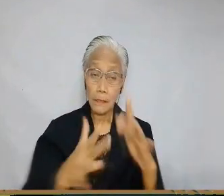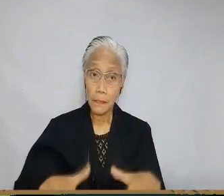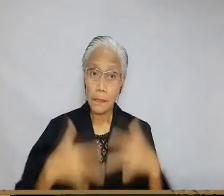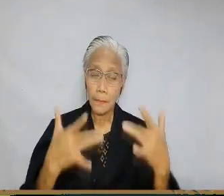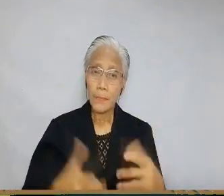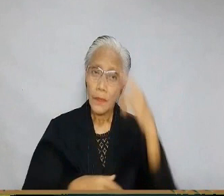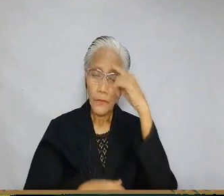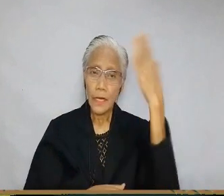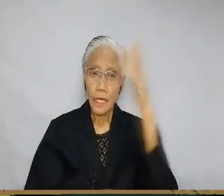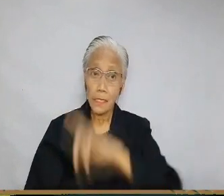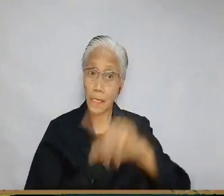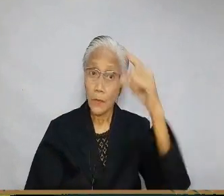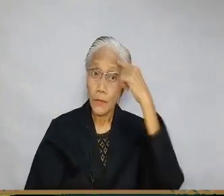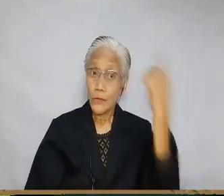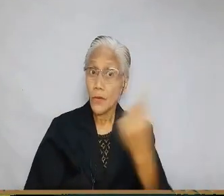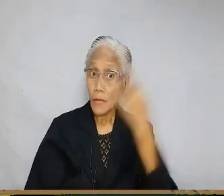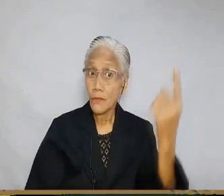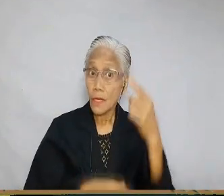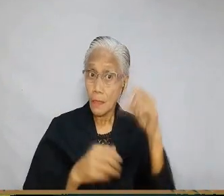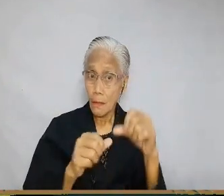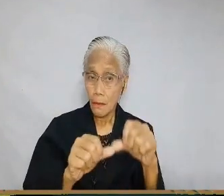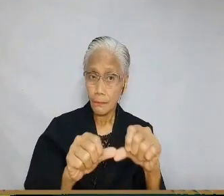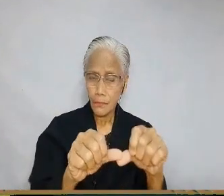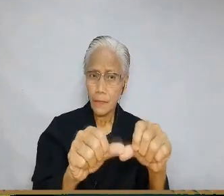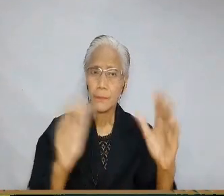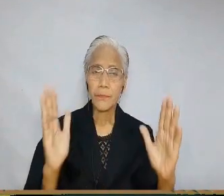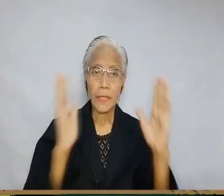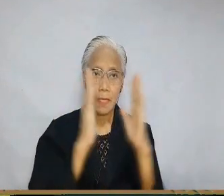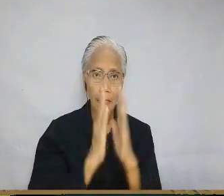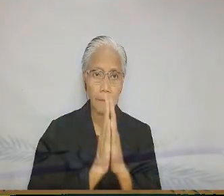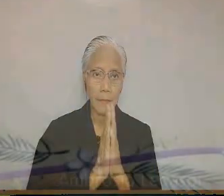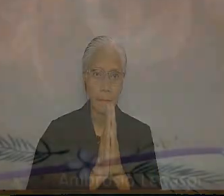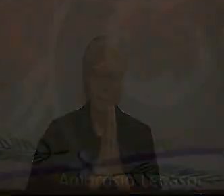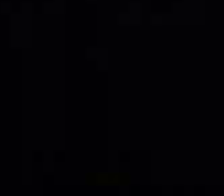life for he is Lord forever and ever Amen